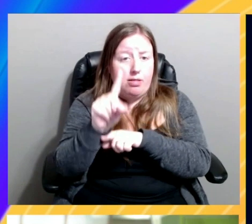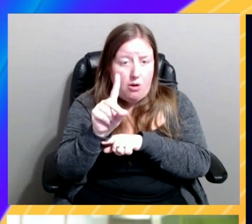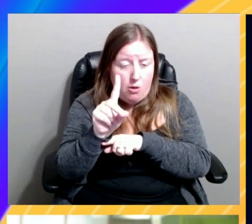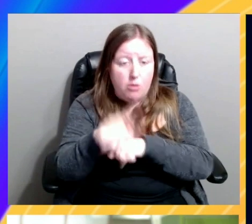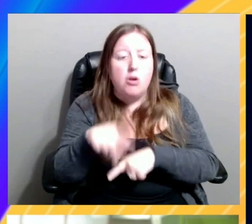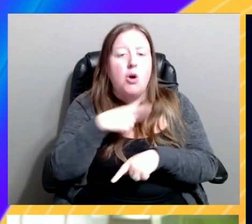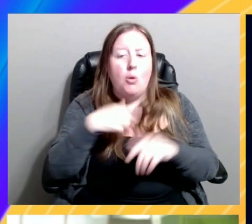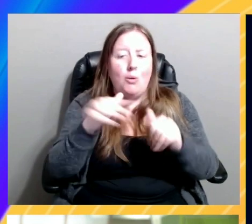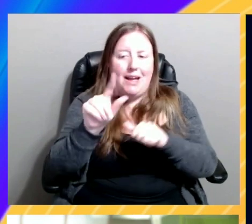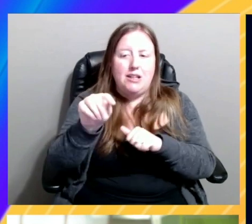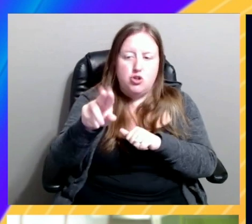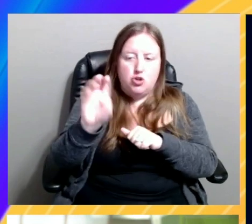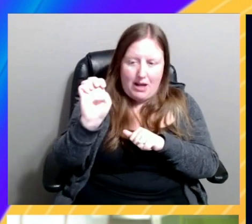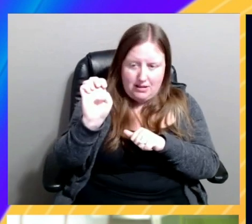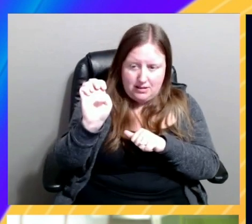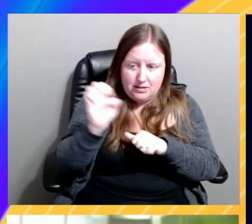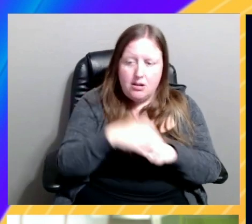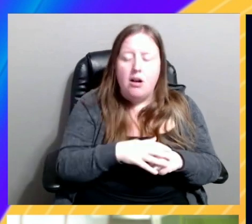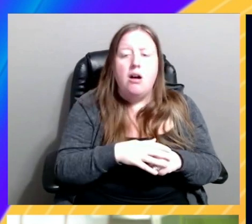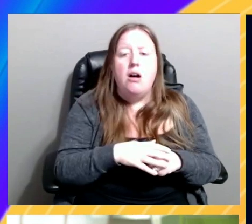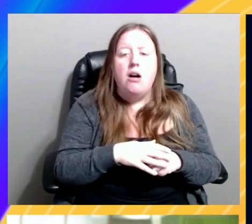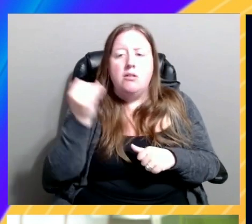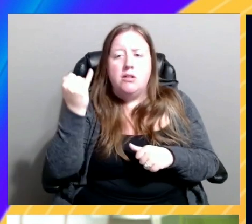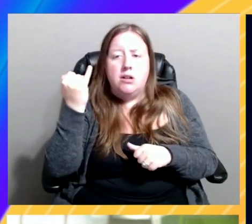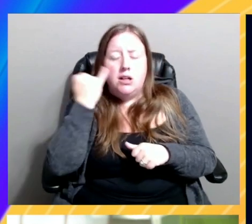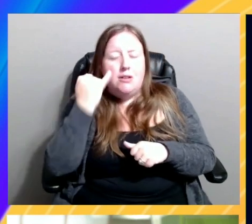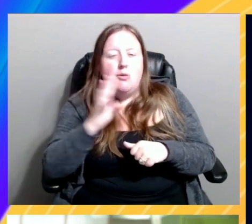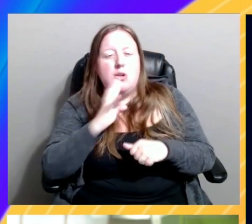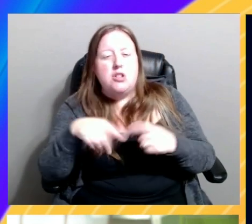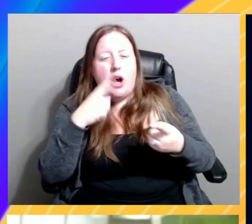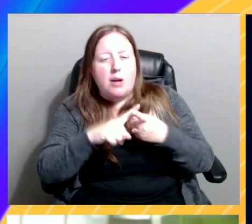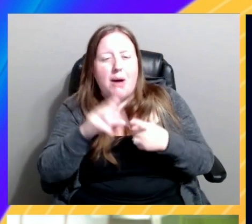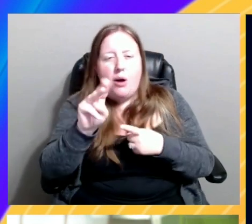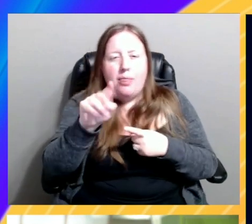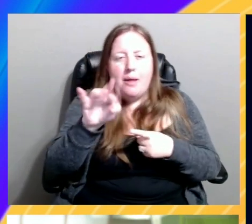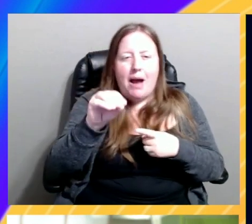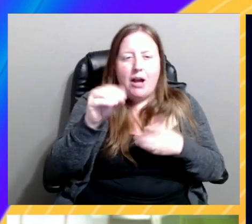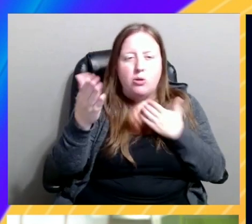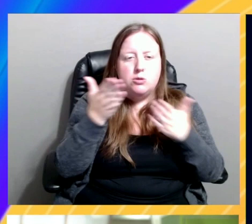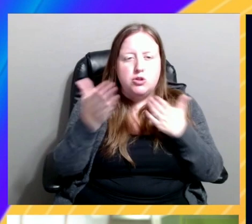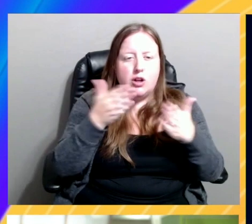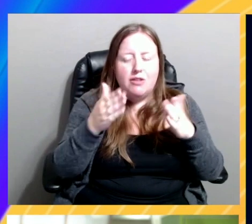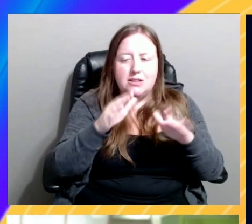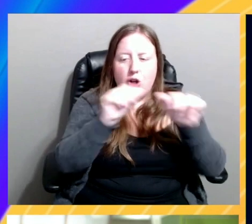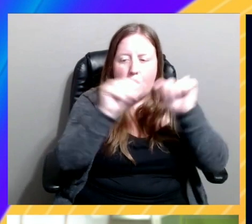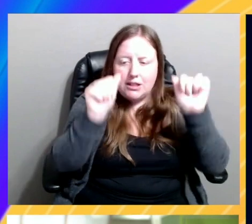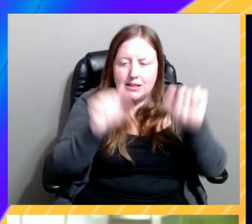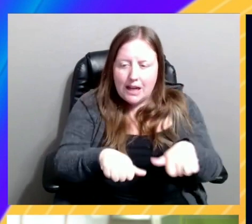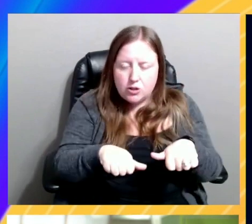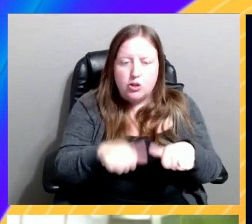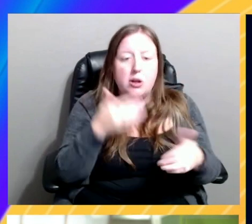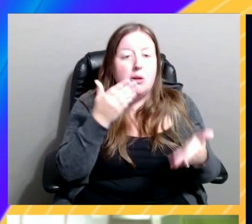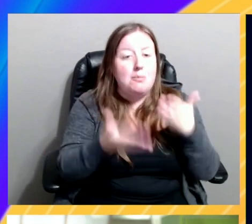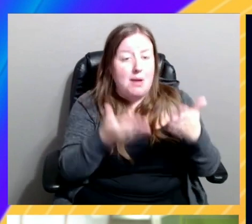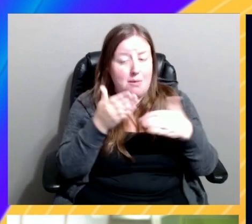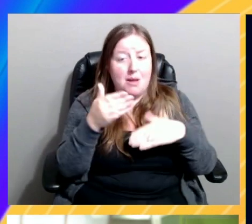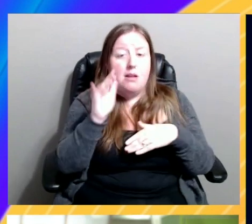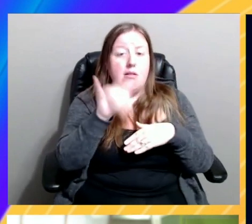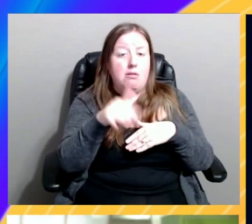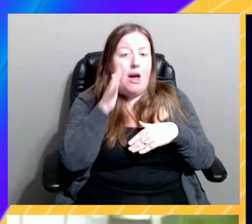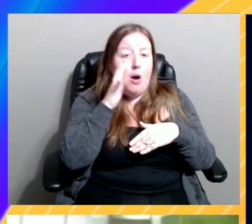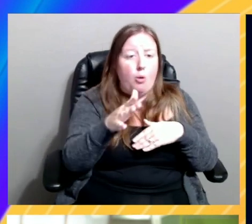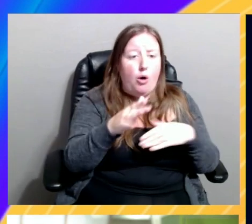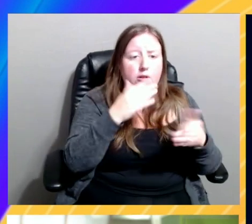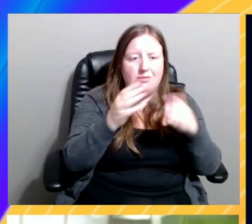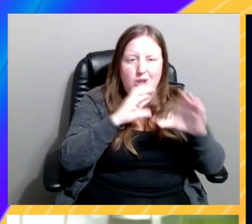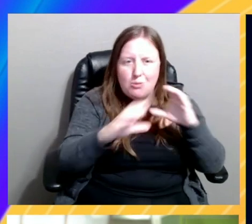using X-Ray. And as we talk about a microservice architecture, that packet might talk to a number of different microservices,